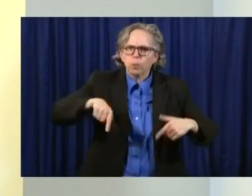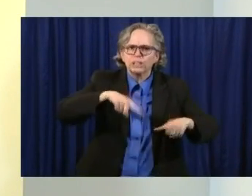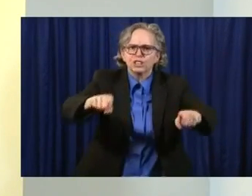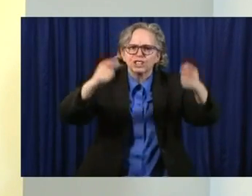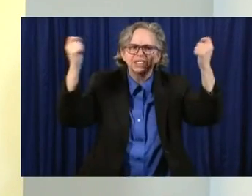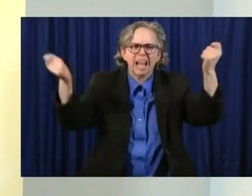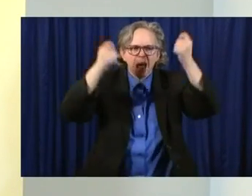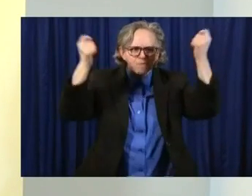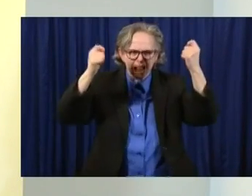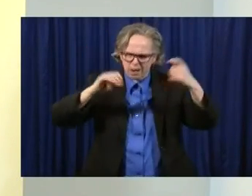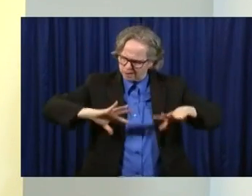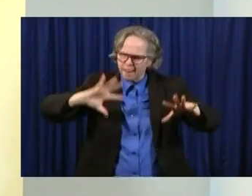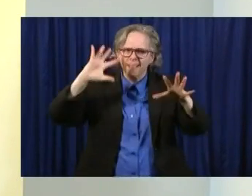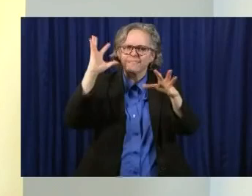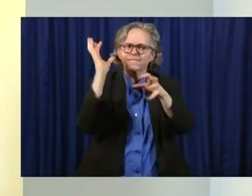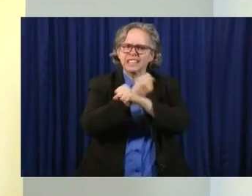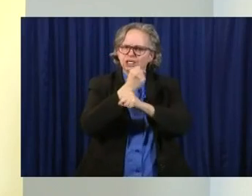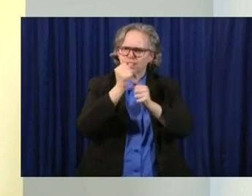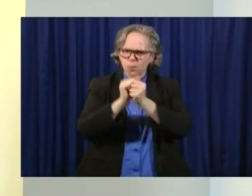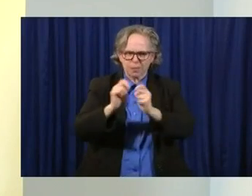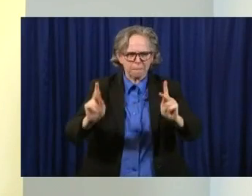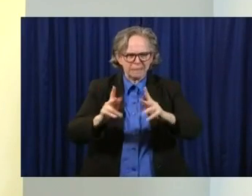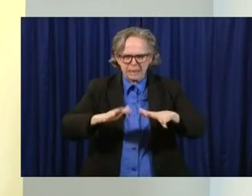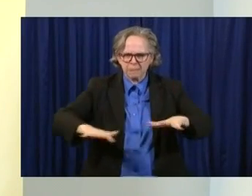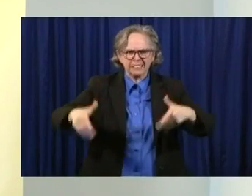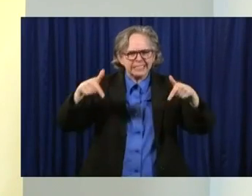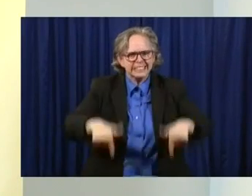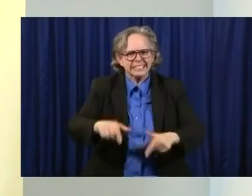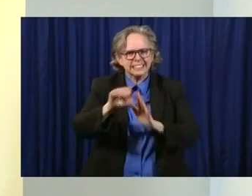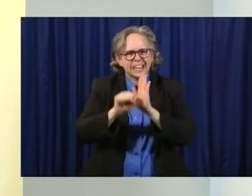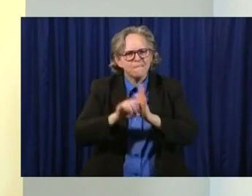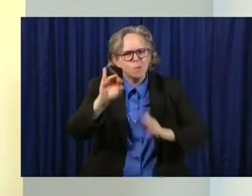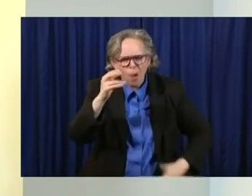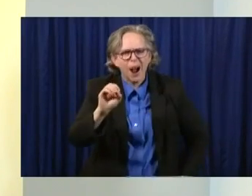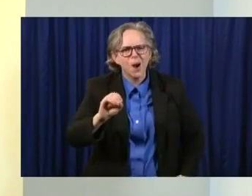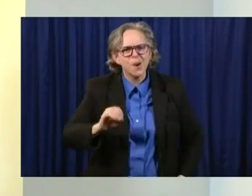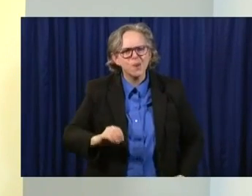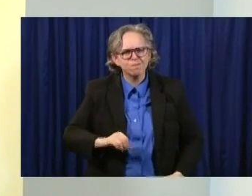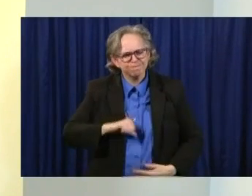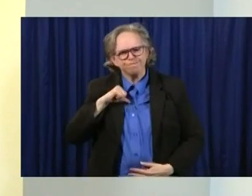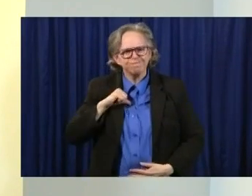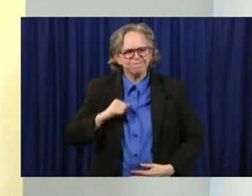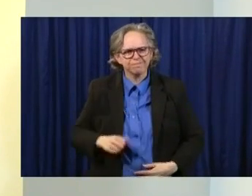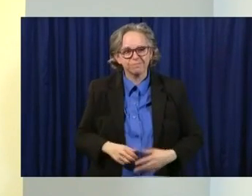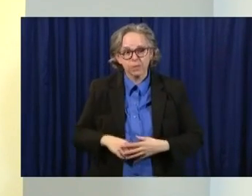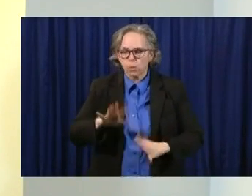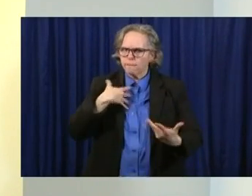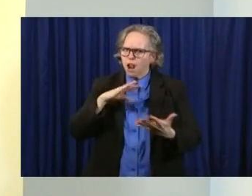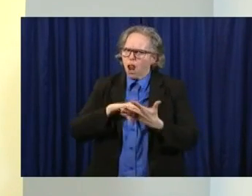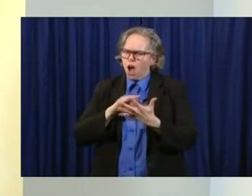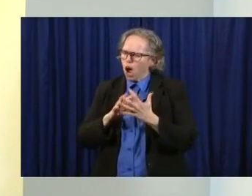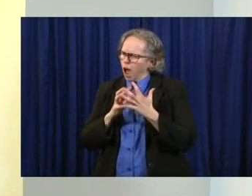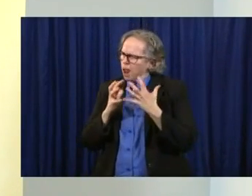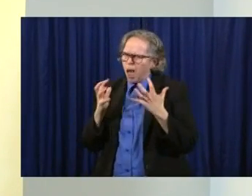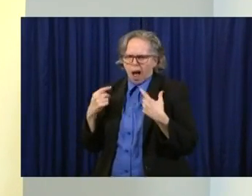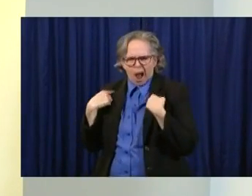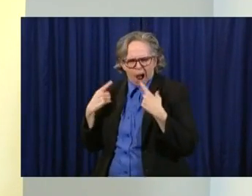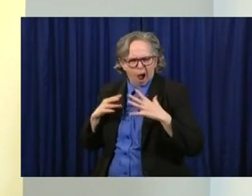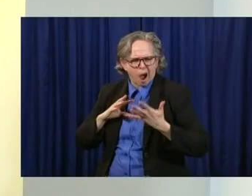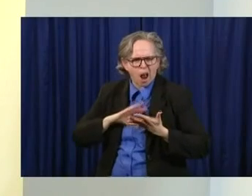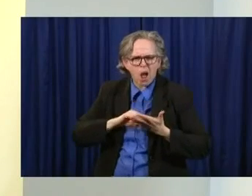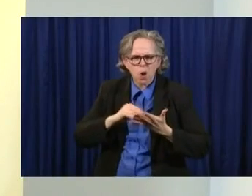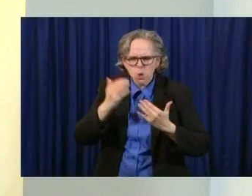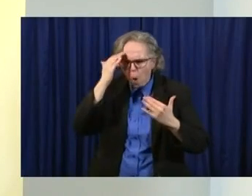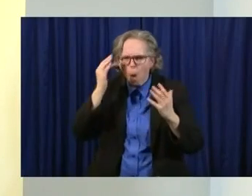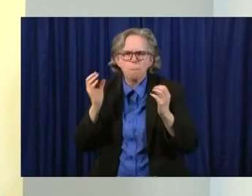for the people of the state of Ohio. And we learned a lot. We know more today than we did when it started.